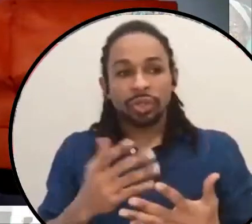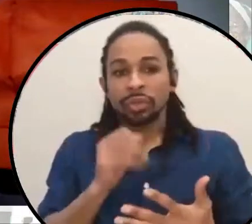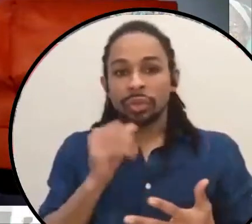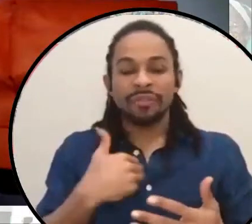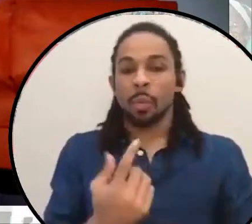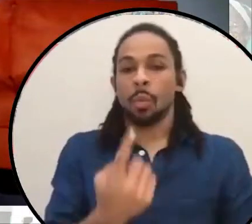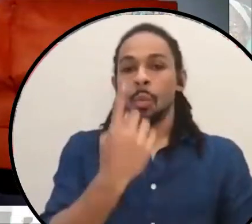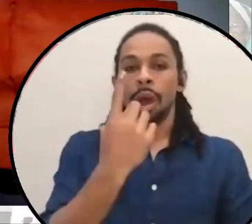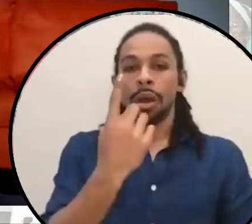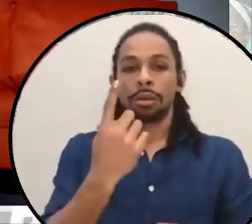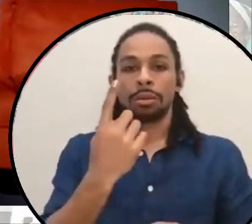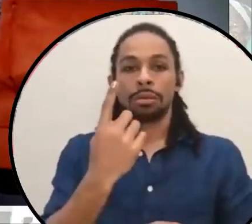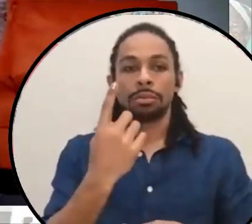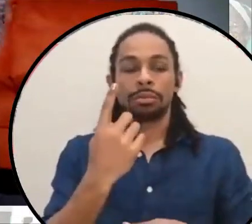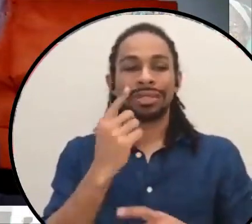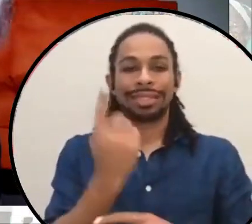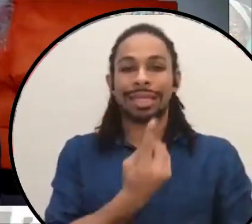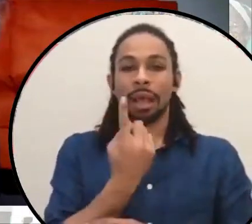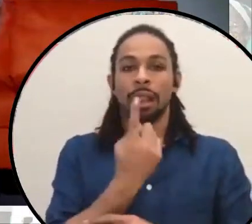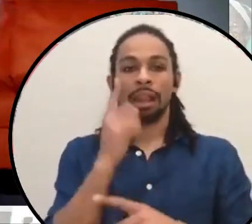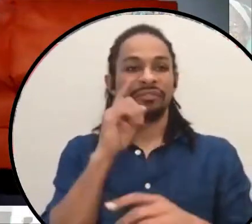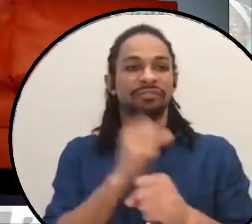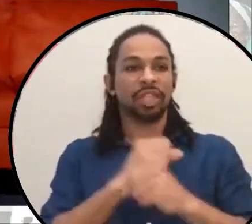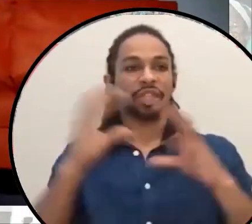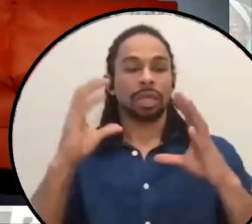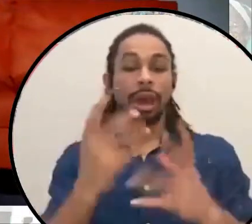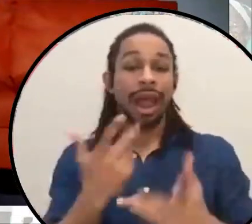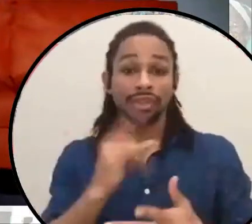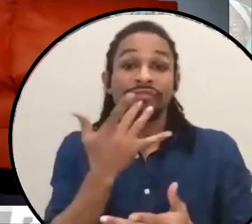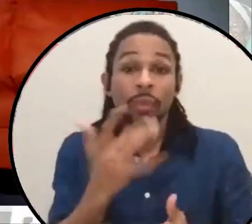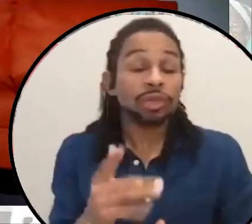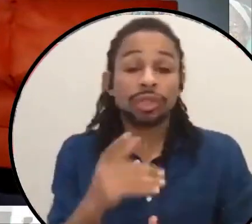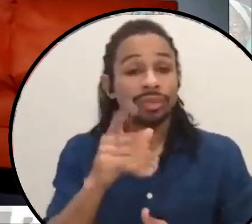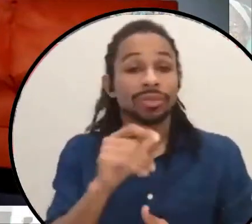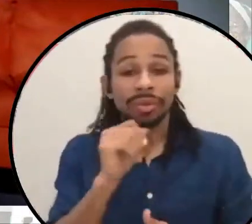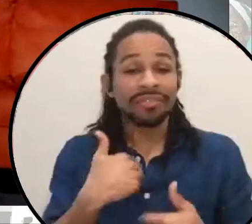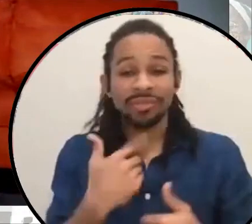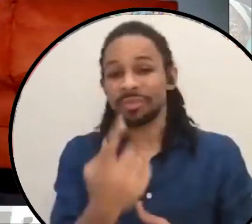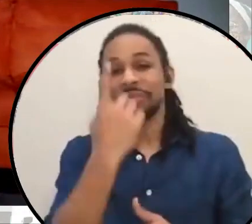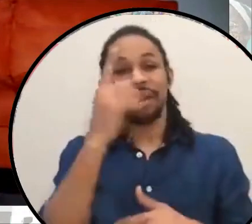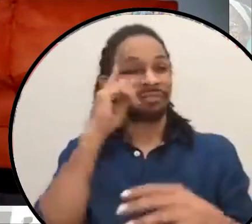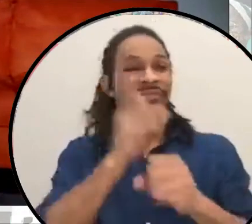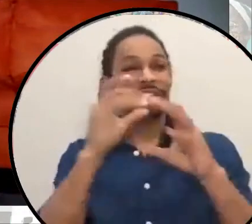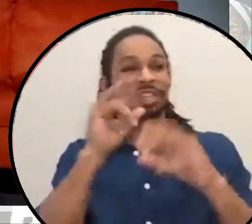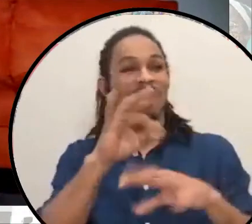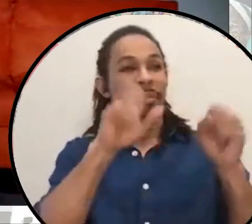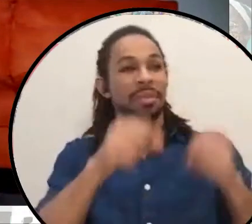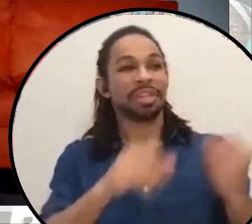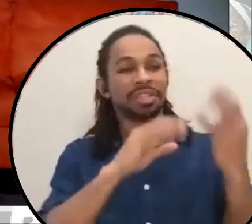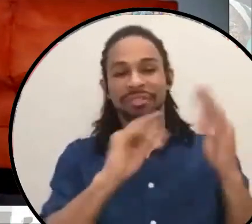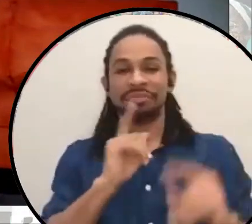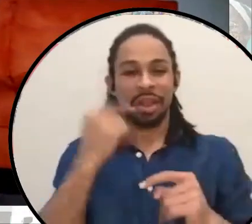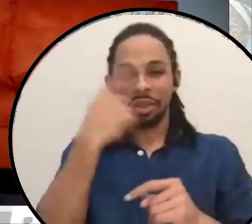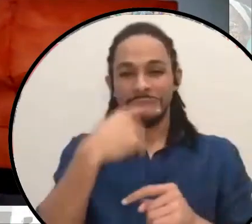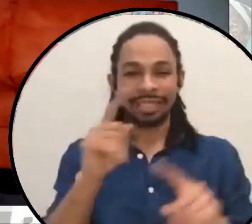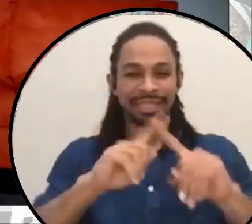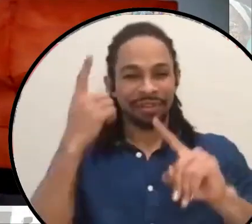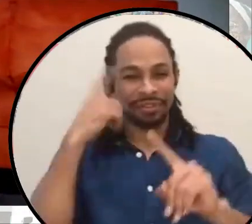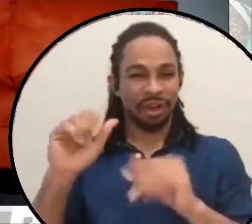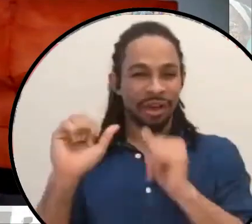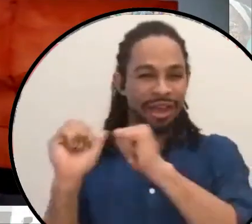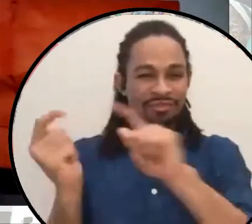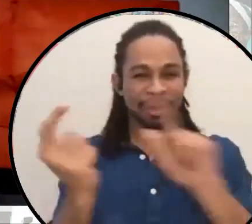and that's one of the exciting things, even about being on this panel, you know, being with people who are constantly thinking through